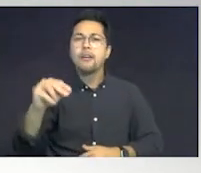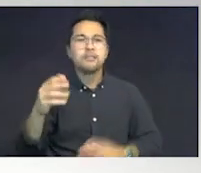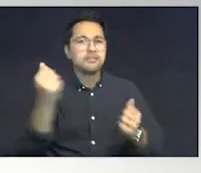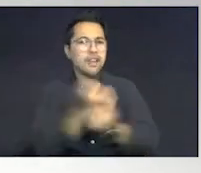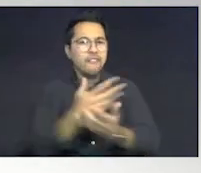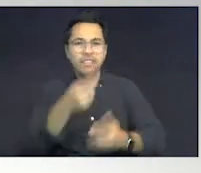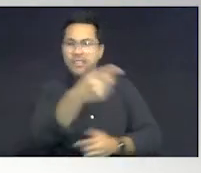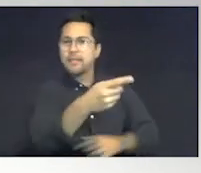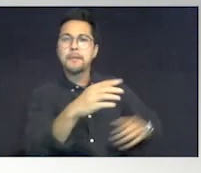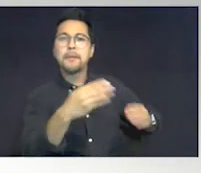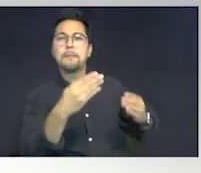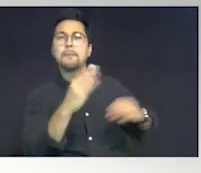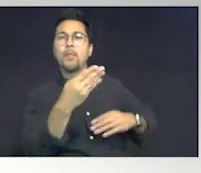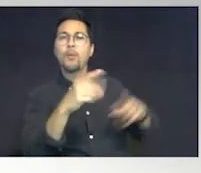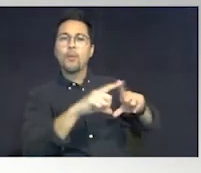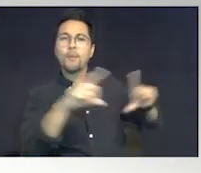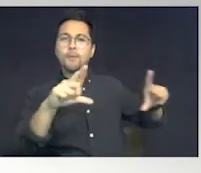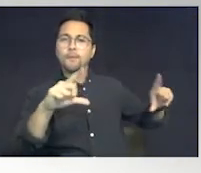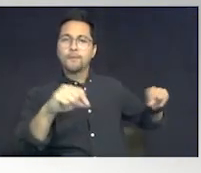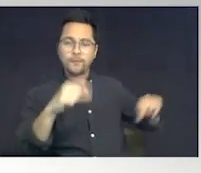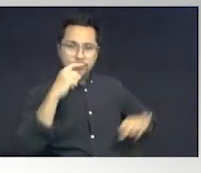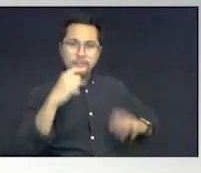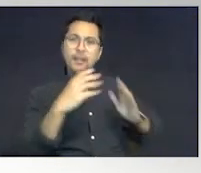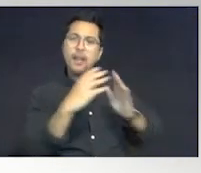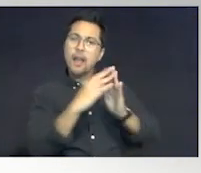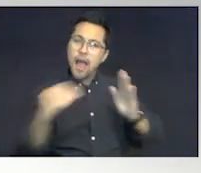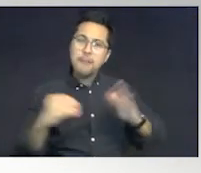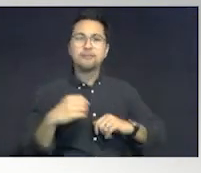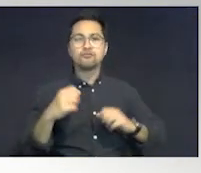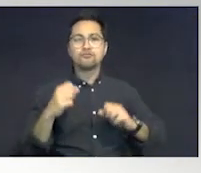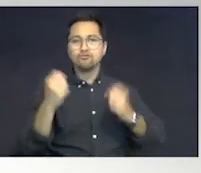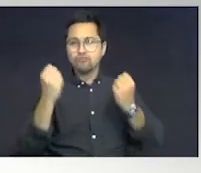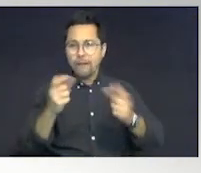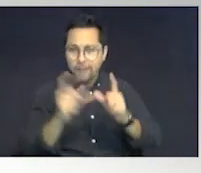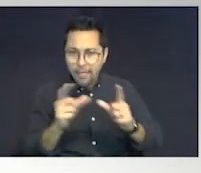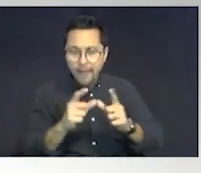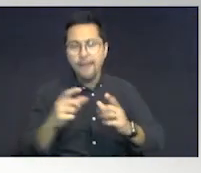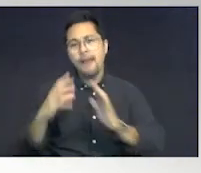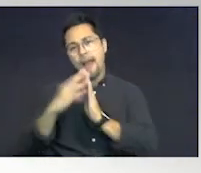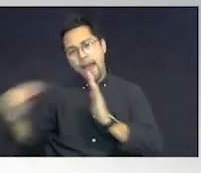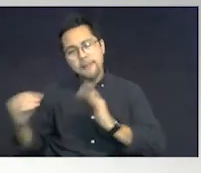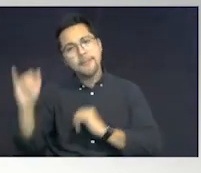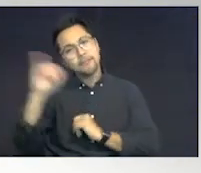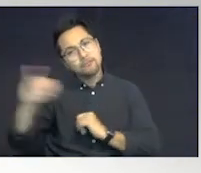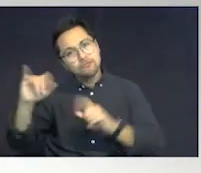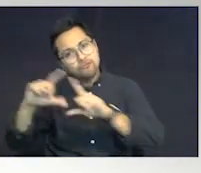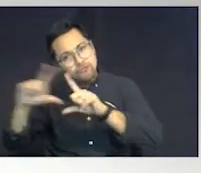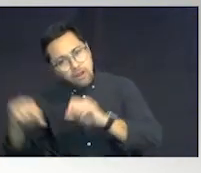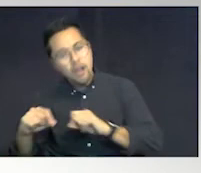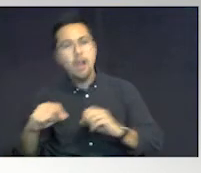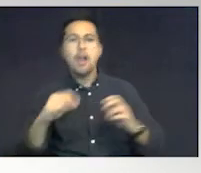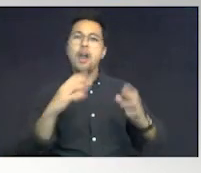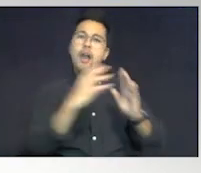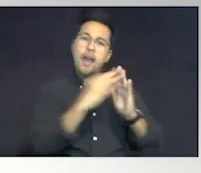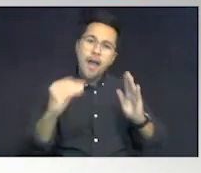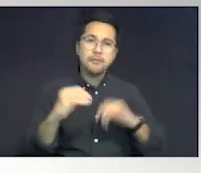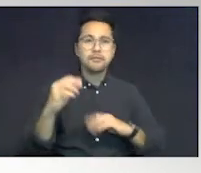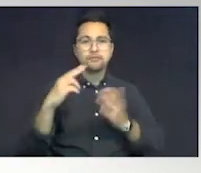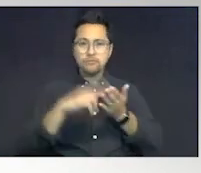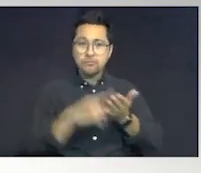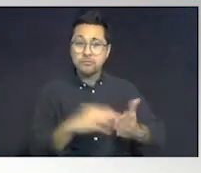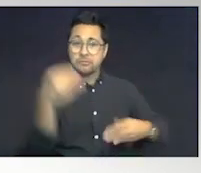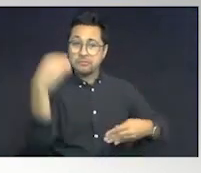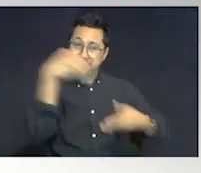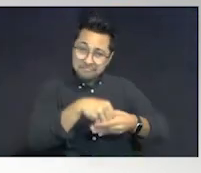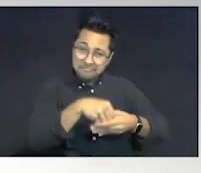is going to be in this envelope. You're going to take a copy of the driver's license. You're going to take a copy of the insurance card. You're going to take a copy of the registration. You're going to